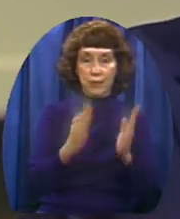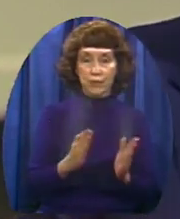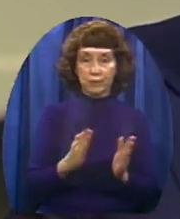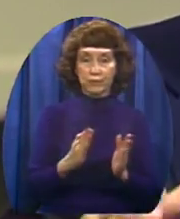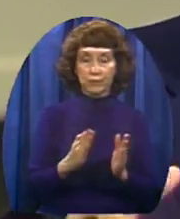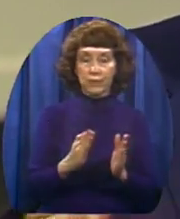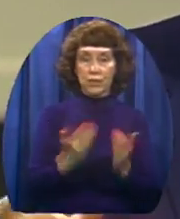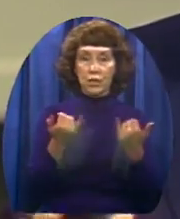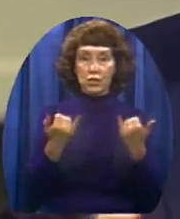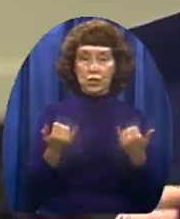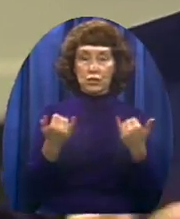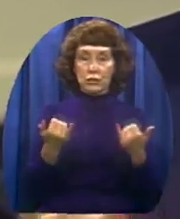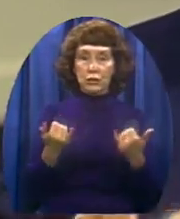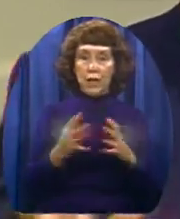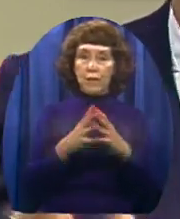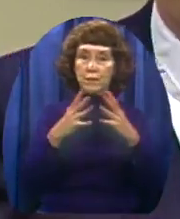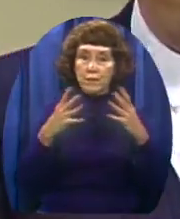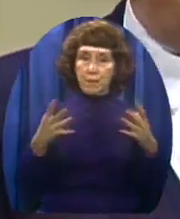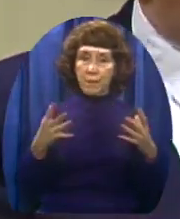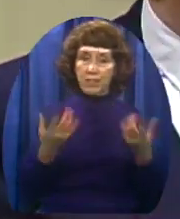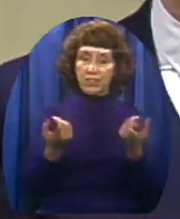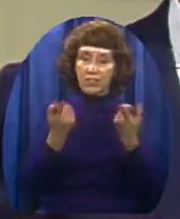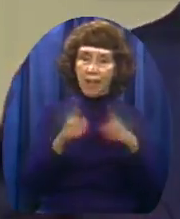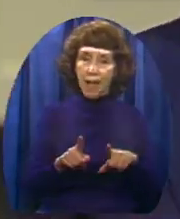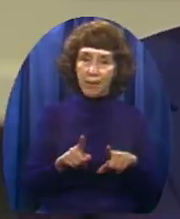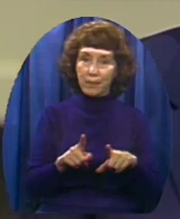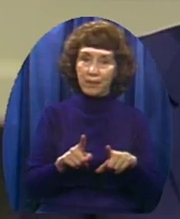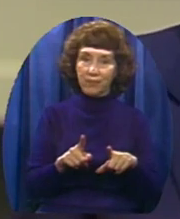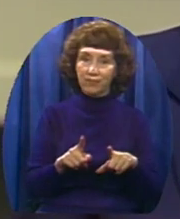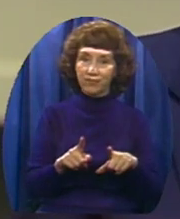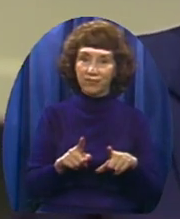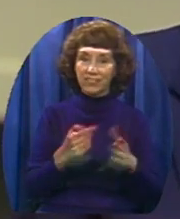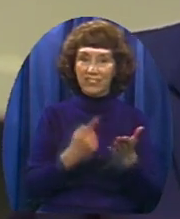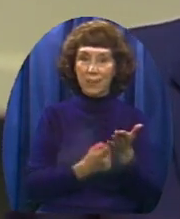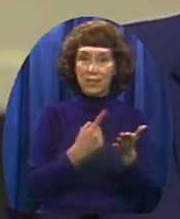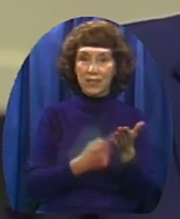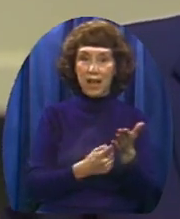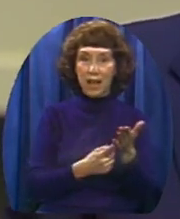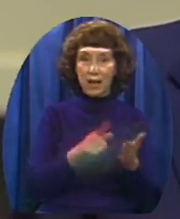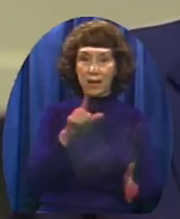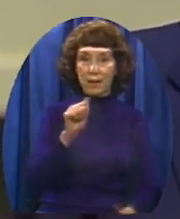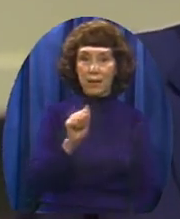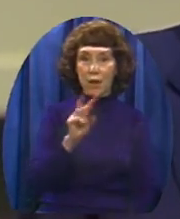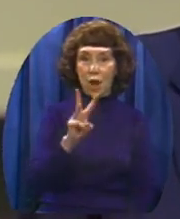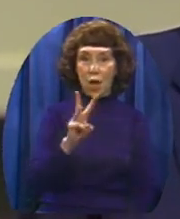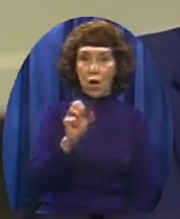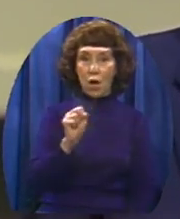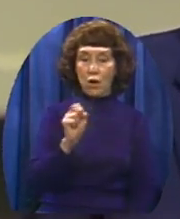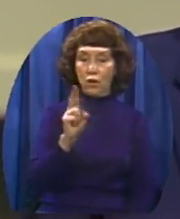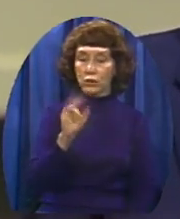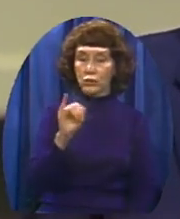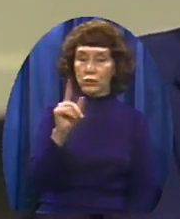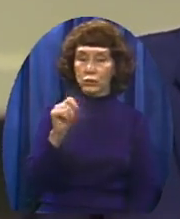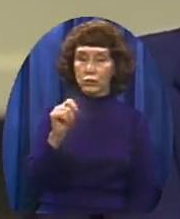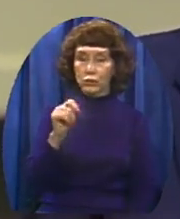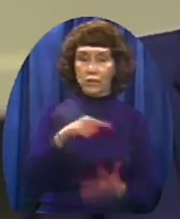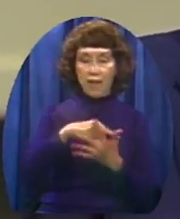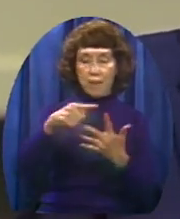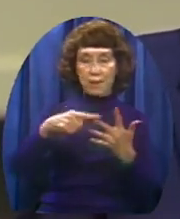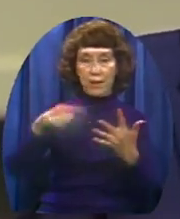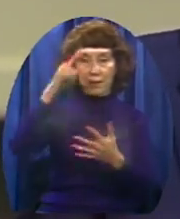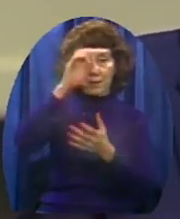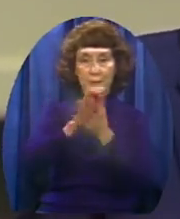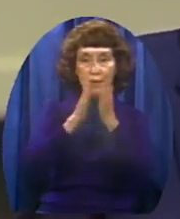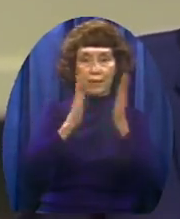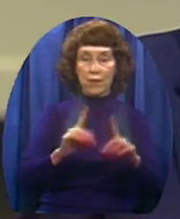Going on in the area of lawsuits between believers Now the scriptures in the book of Corinthians Are very clear